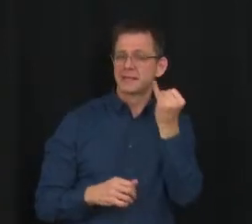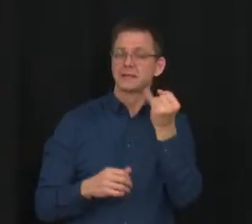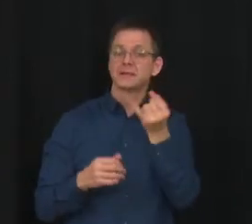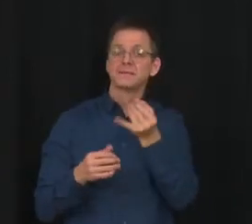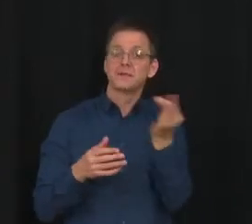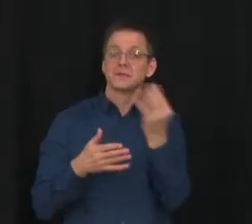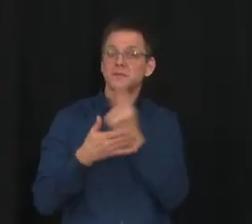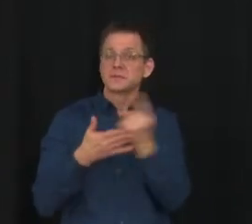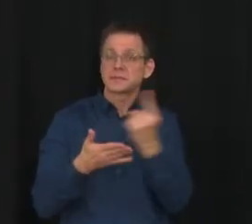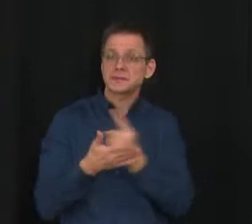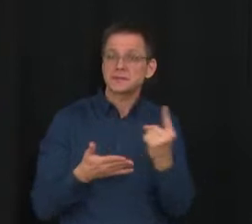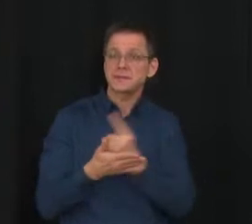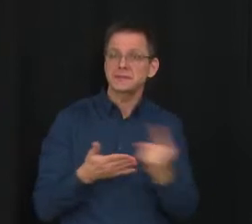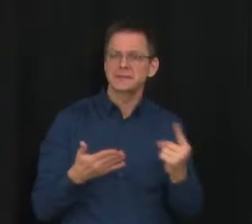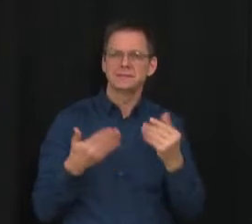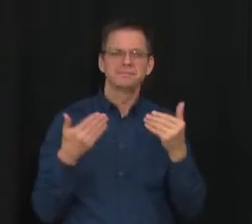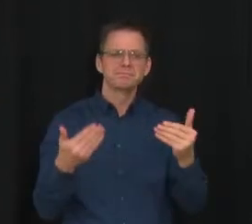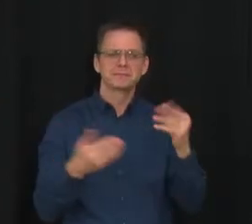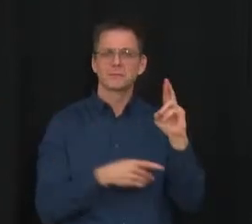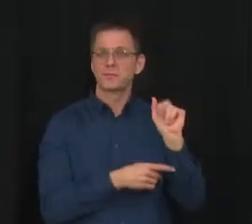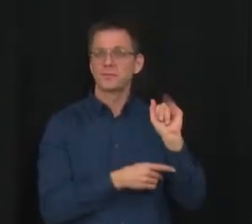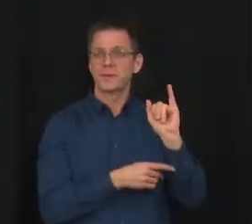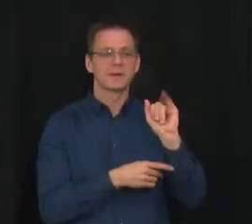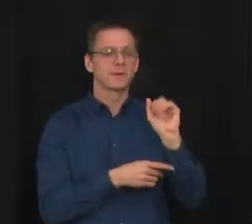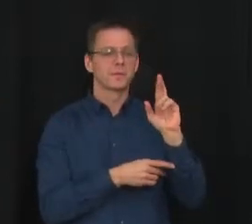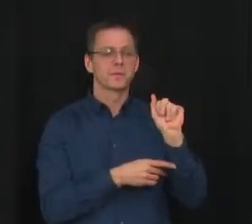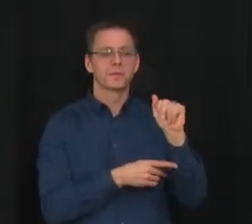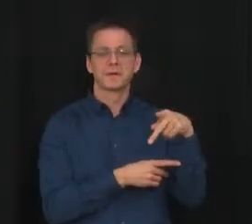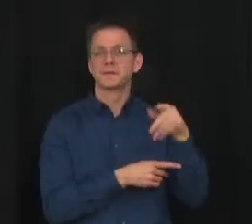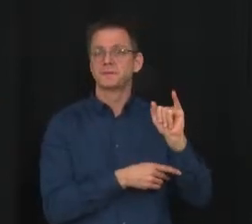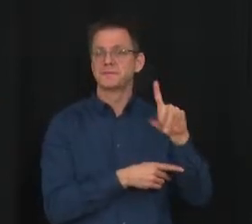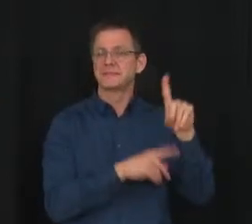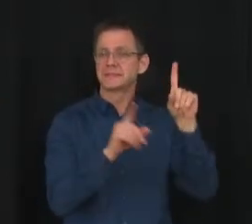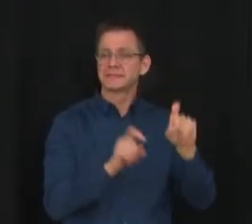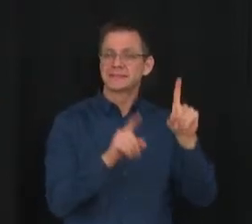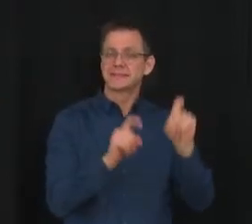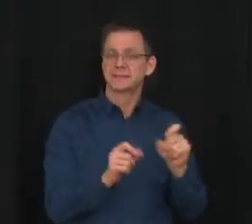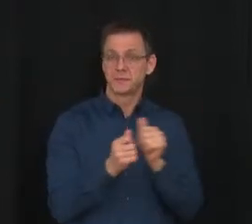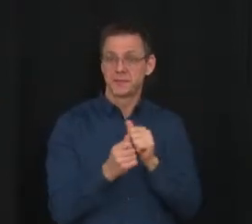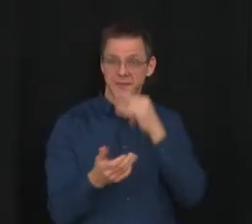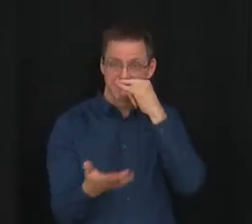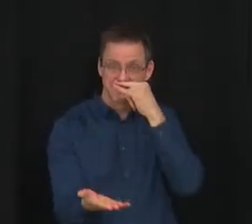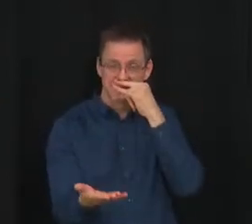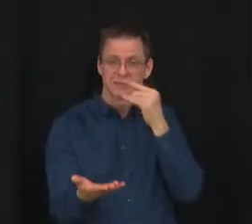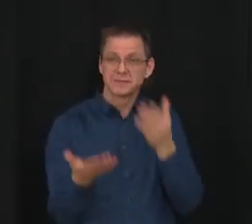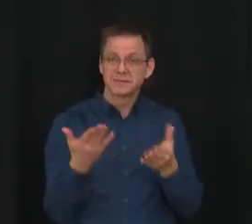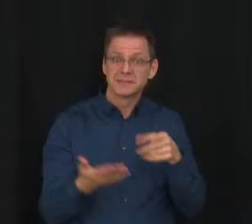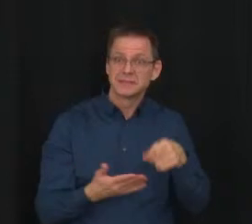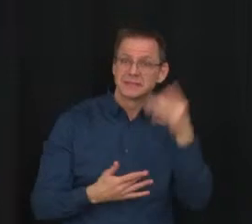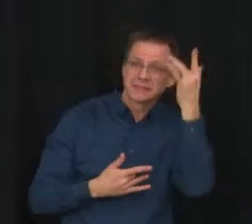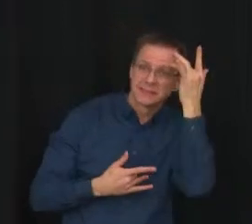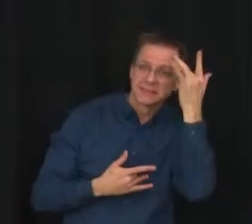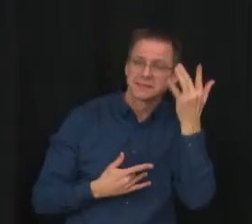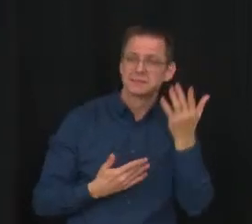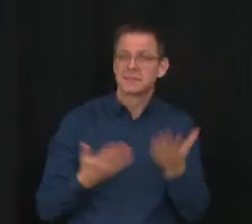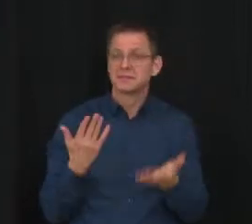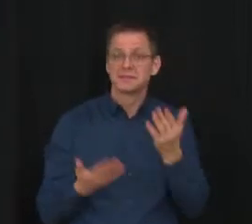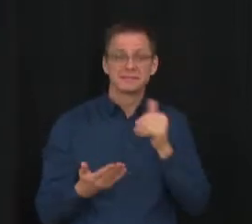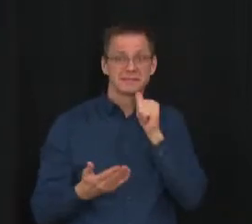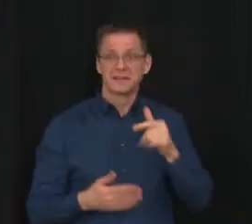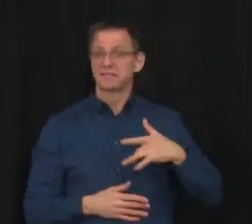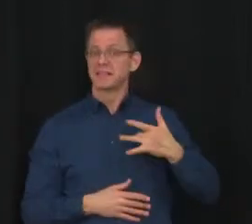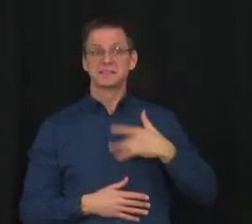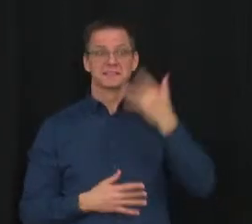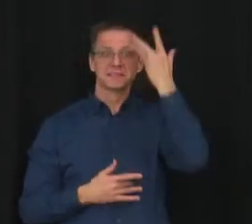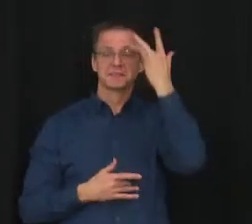emotions that many families may be feeling with today's announcement. As students return to the classroom next week, including my own, I know